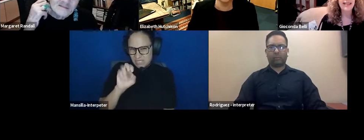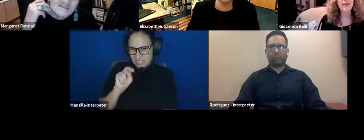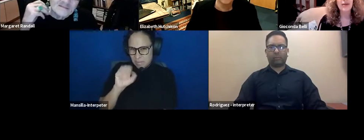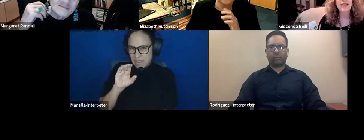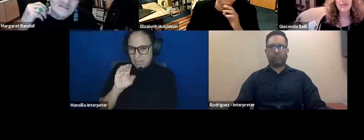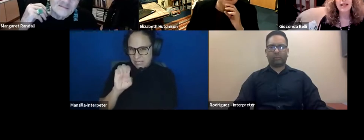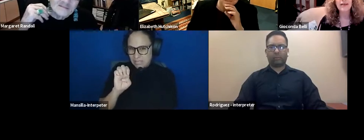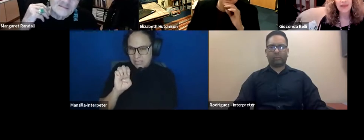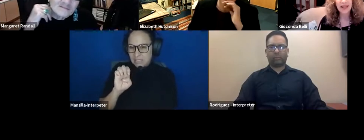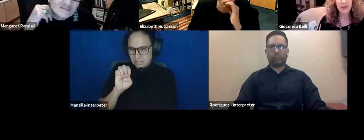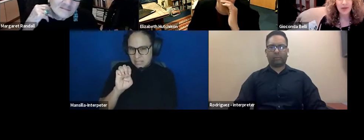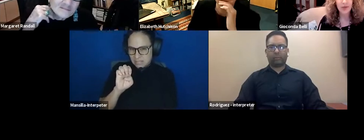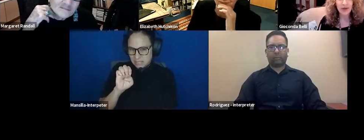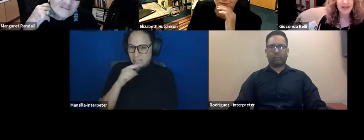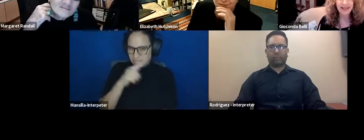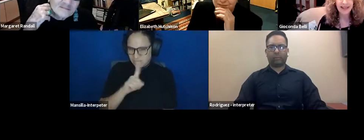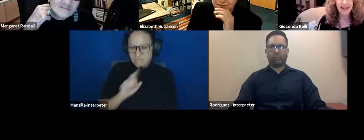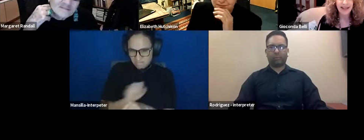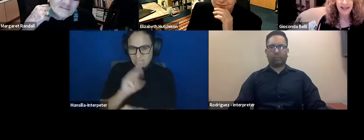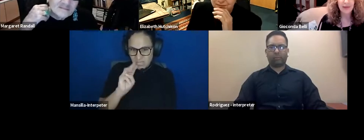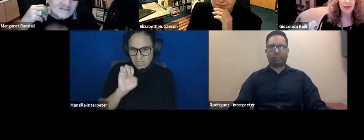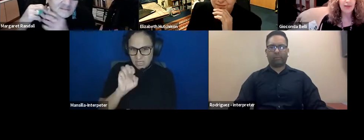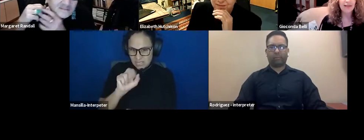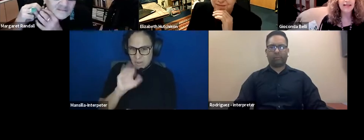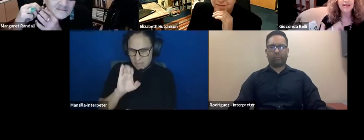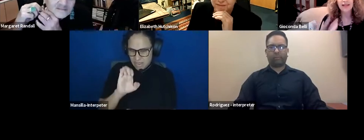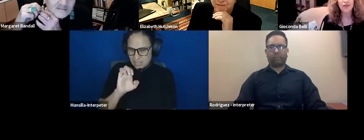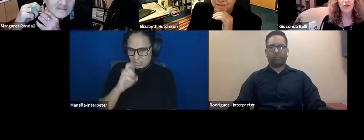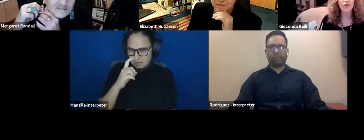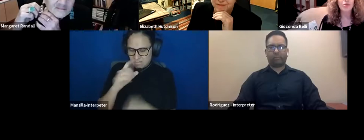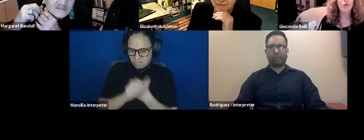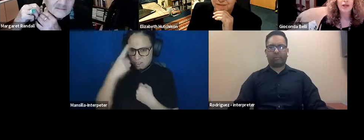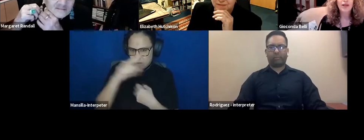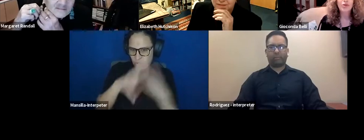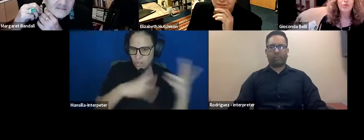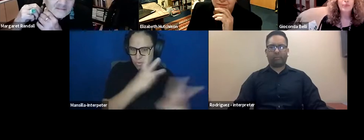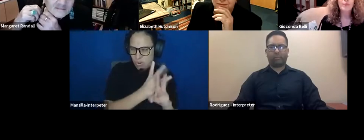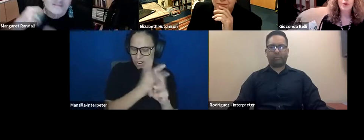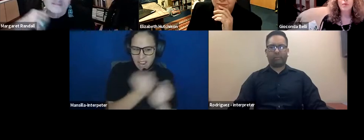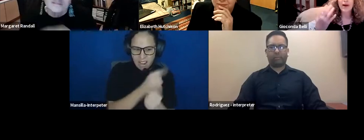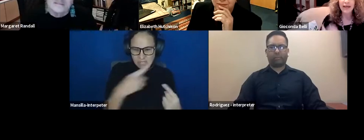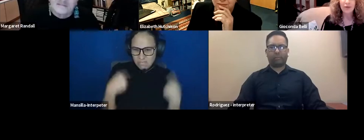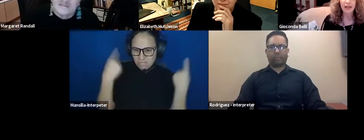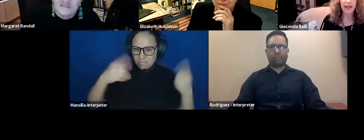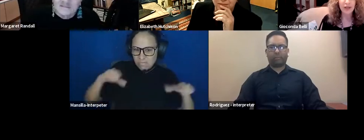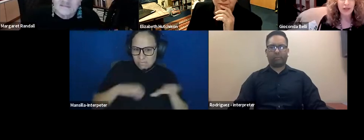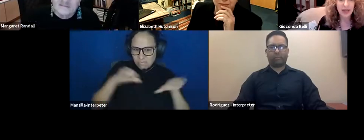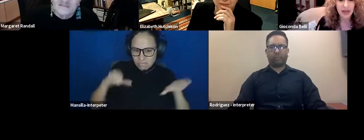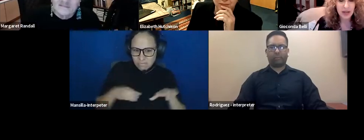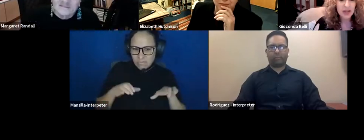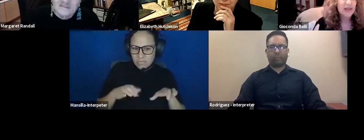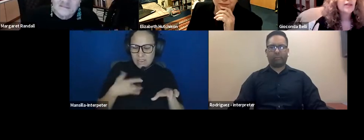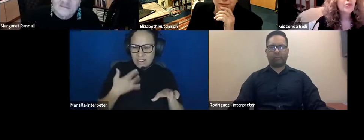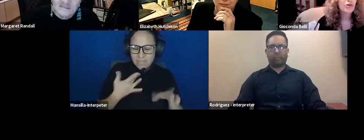We, you know, it's really a menace to the world, that guy, I mean, all the things that he's done to, to go back on